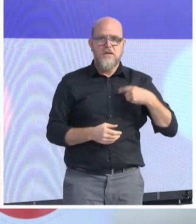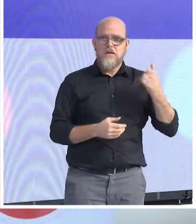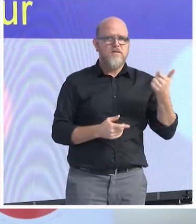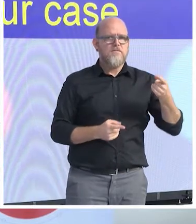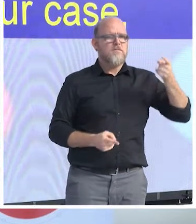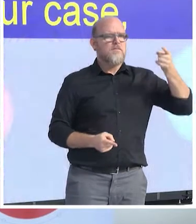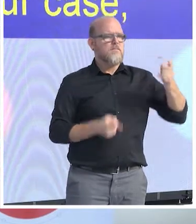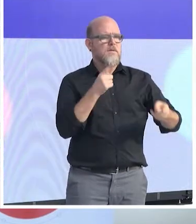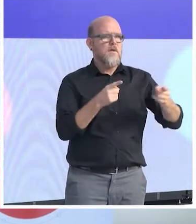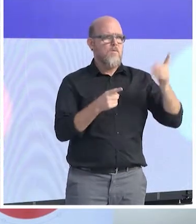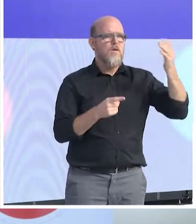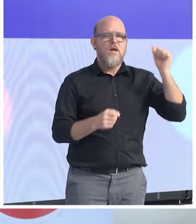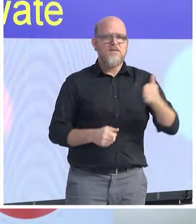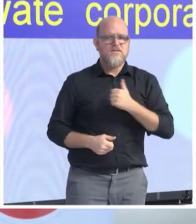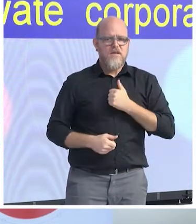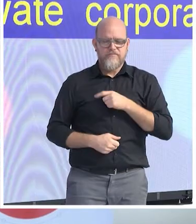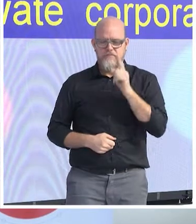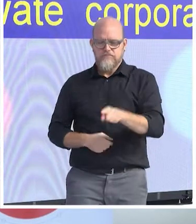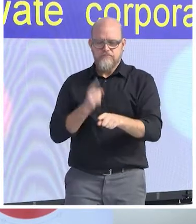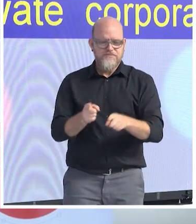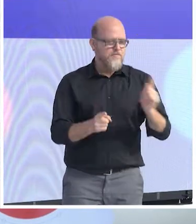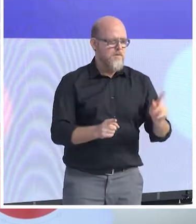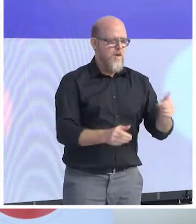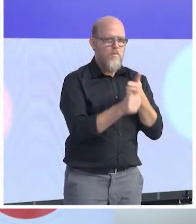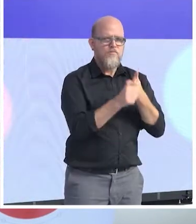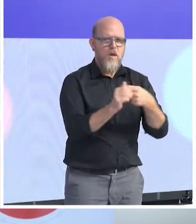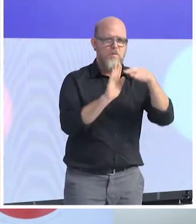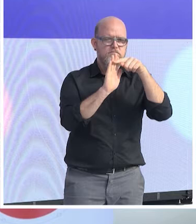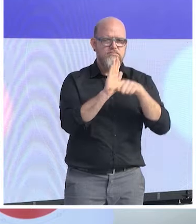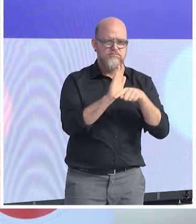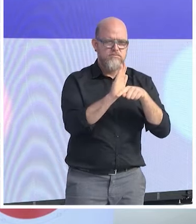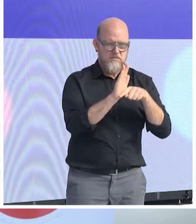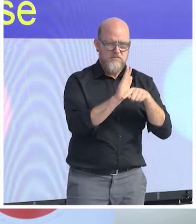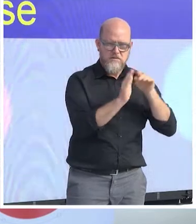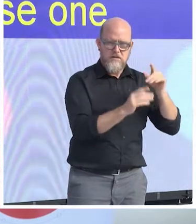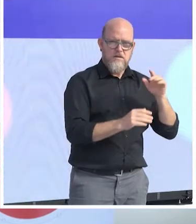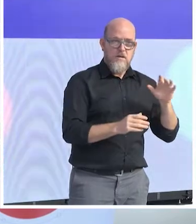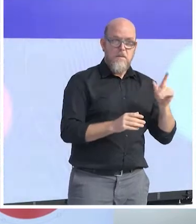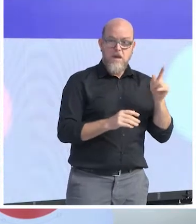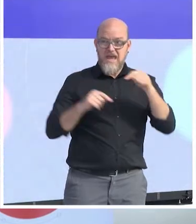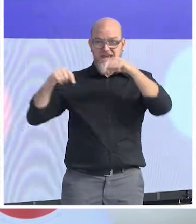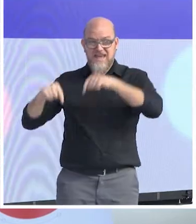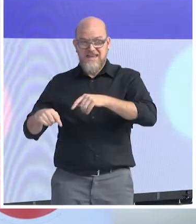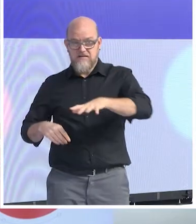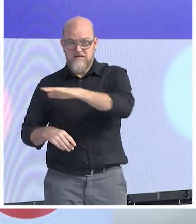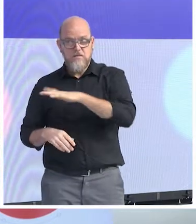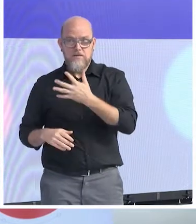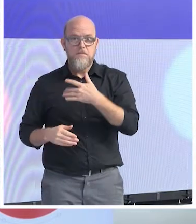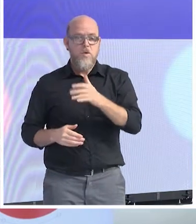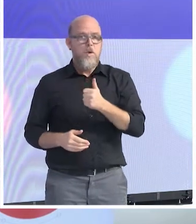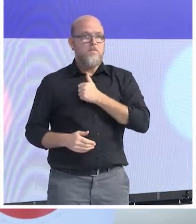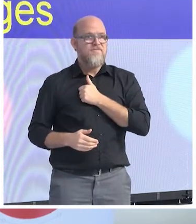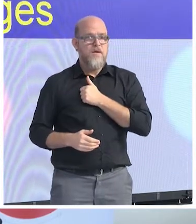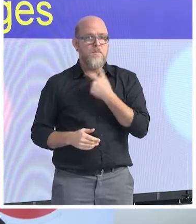corporations that are doing this. I'm saying this because one of the major disadvantages classically of any authoritarian regime